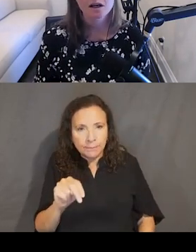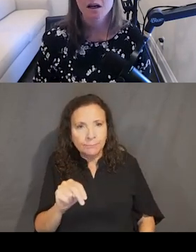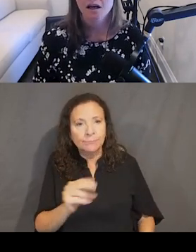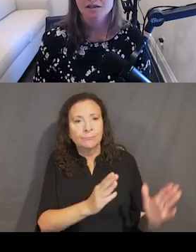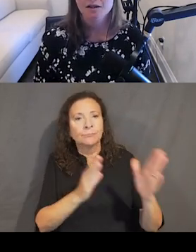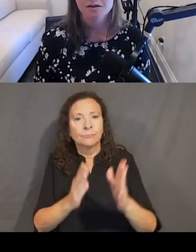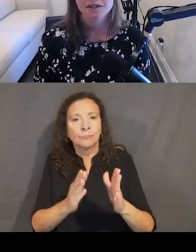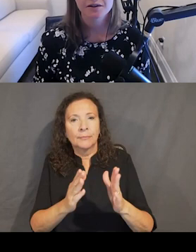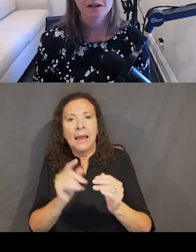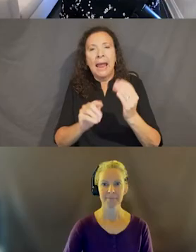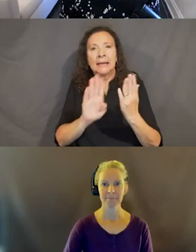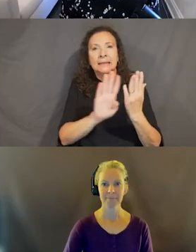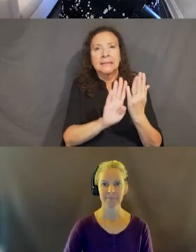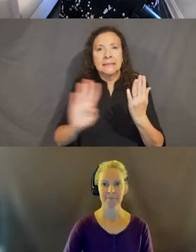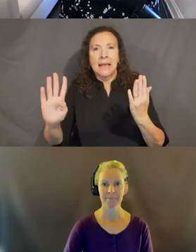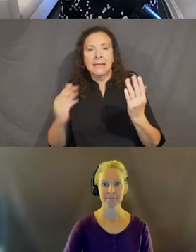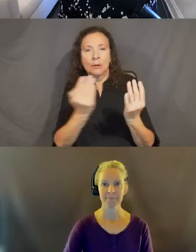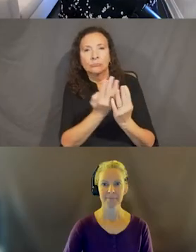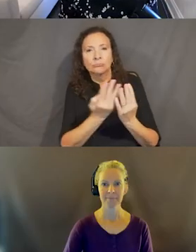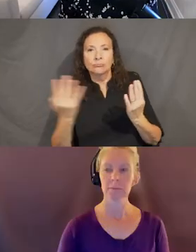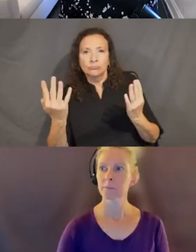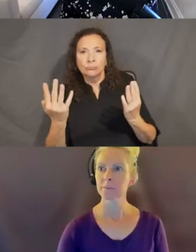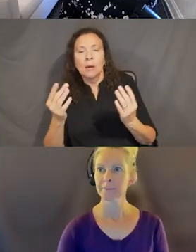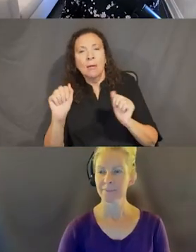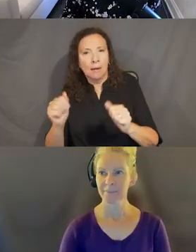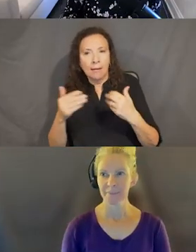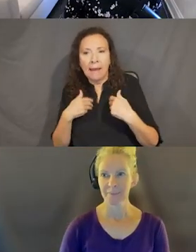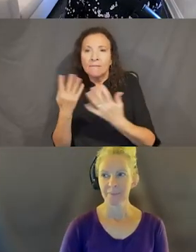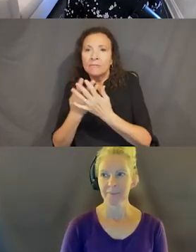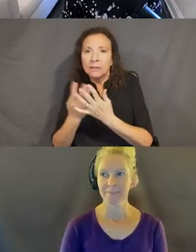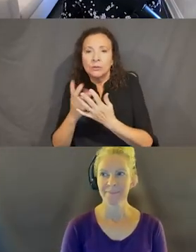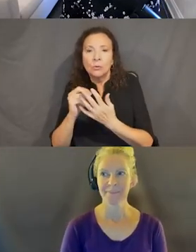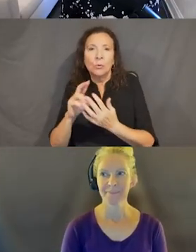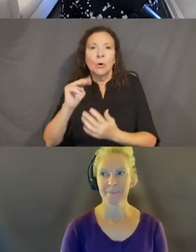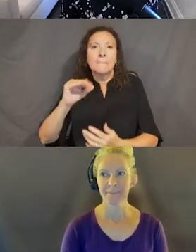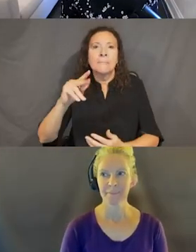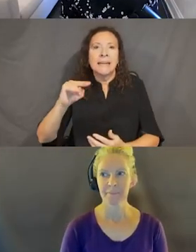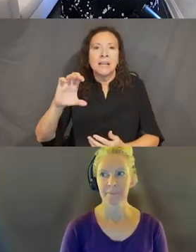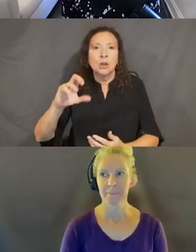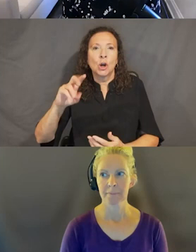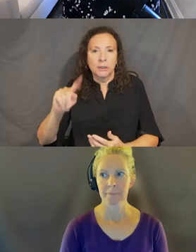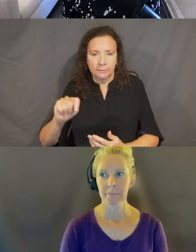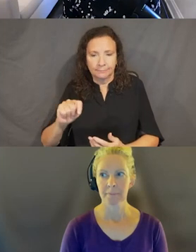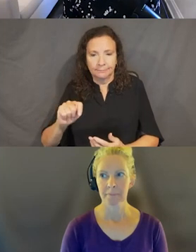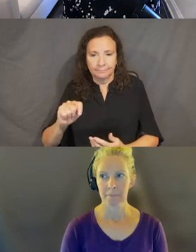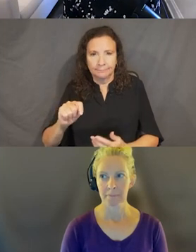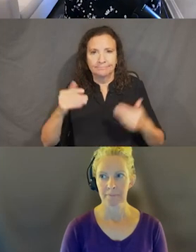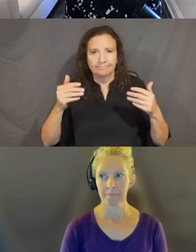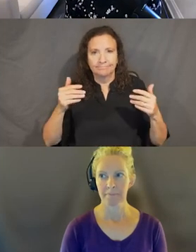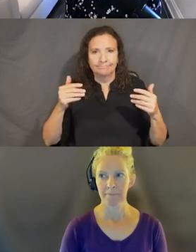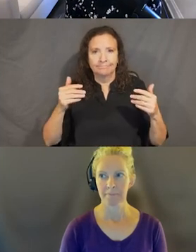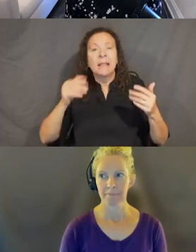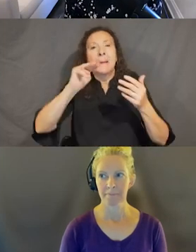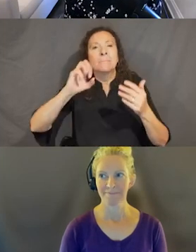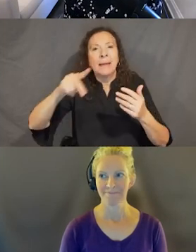slide out. Slide outs are really great for housing things like filters or a mini cart. So patterns map best to